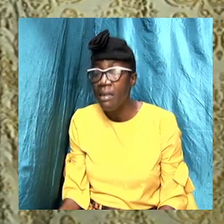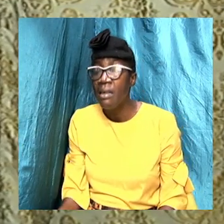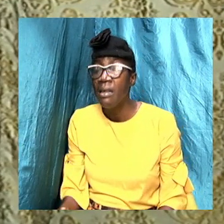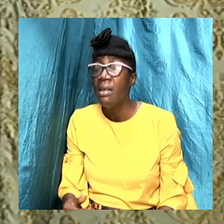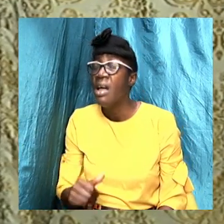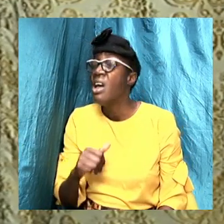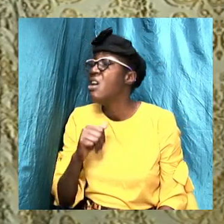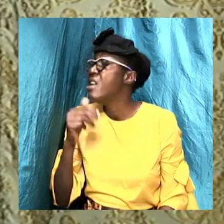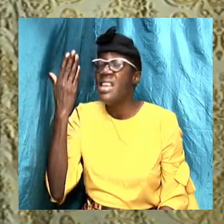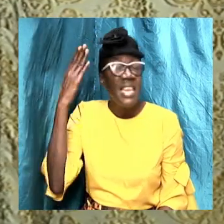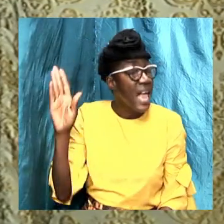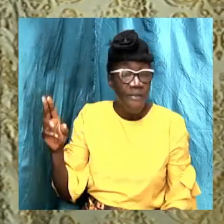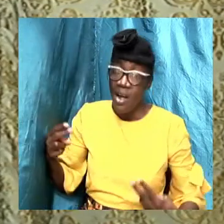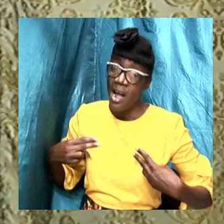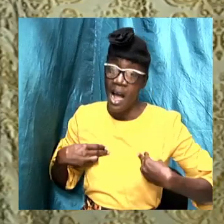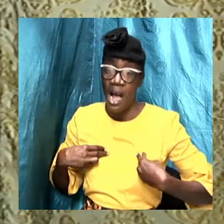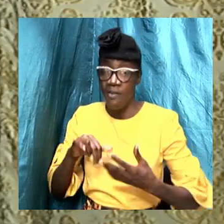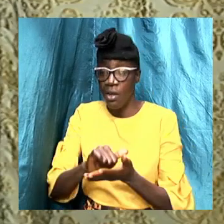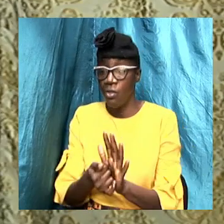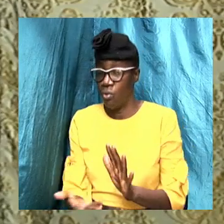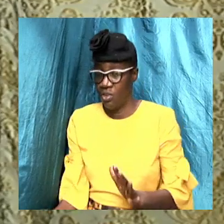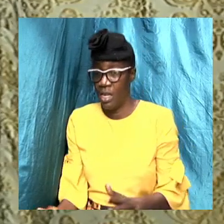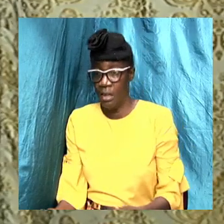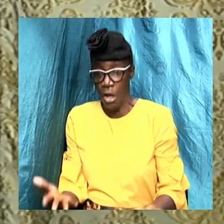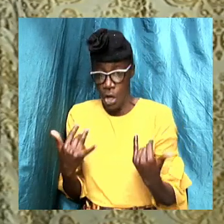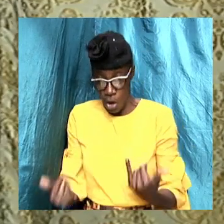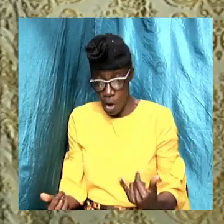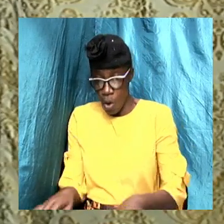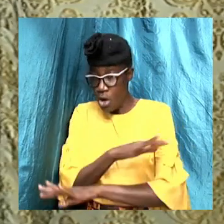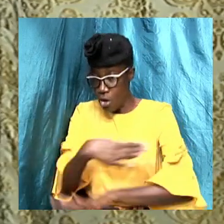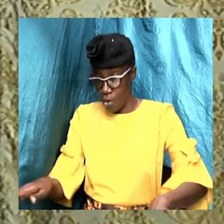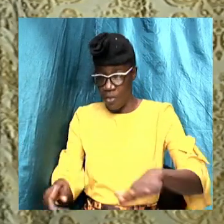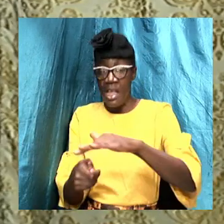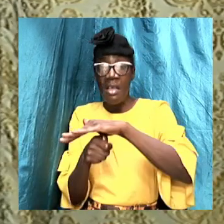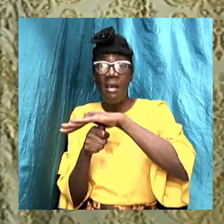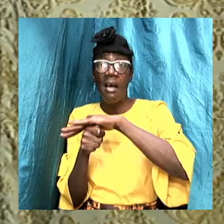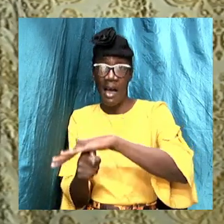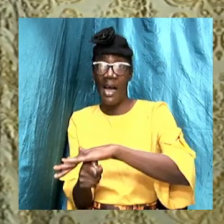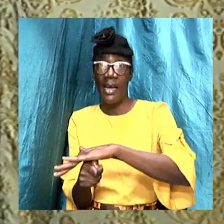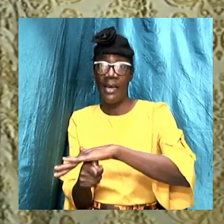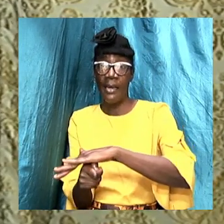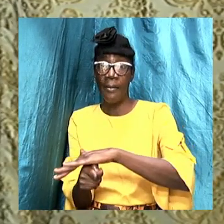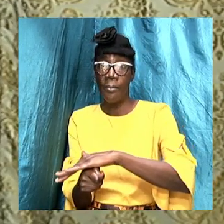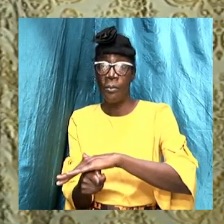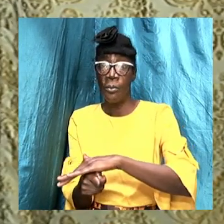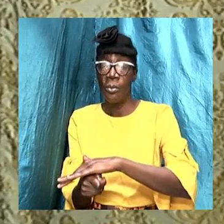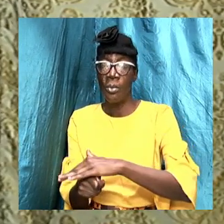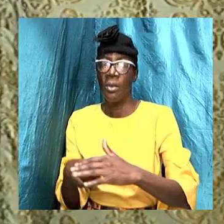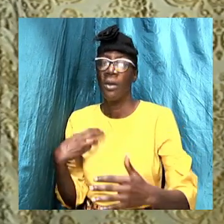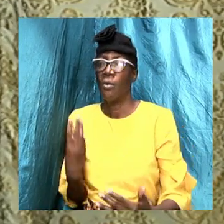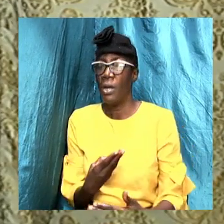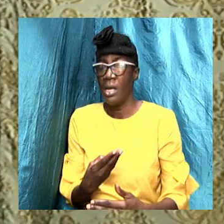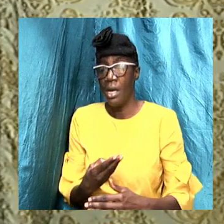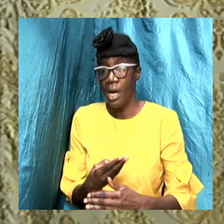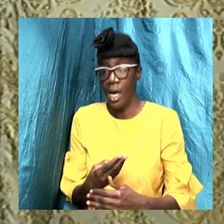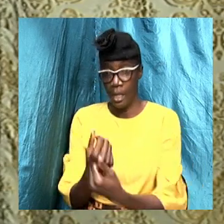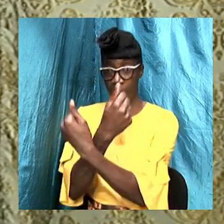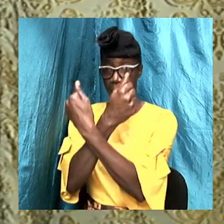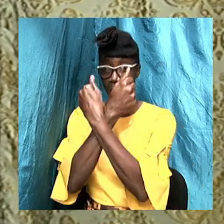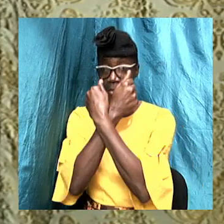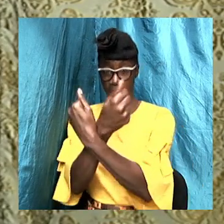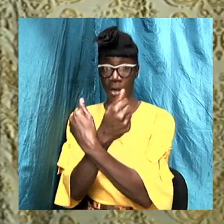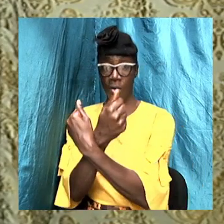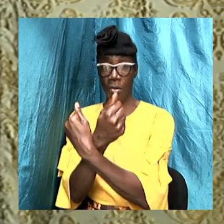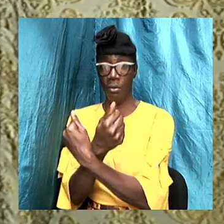so privy to them. So right now, nothing is hiding. And like we said, we are on lockdown. So church,